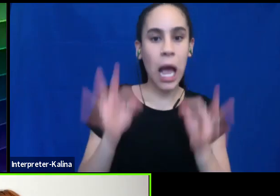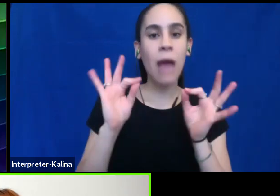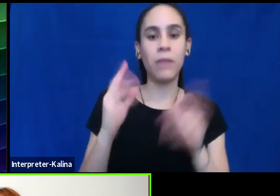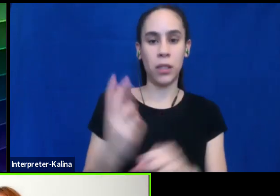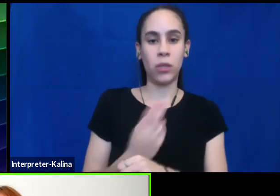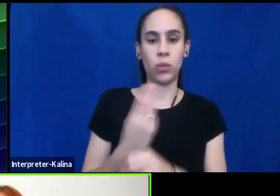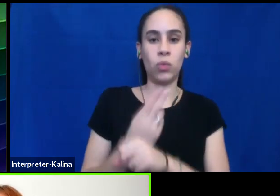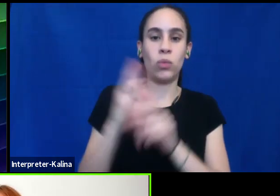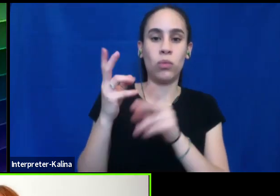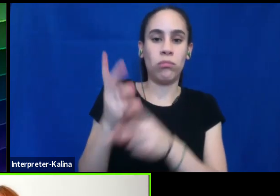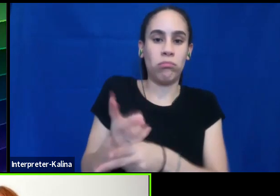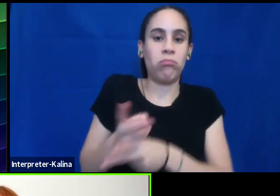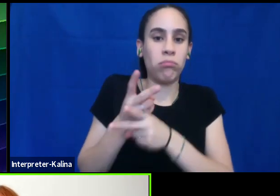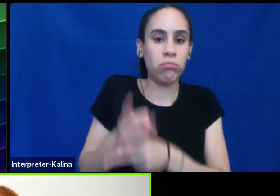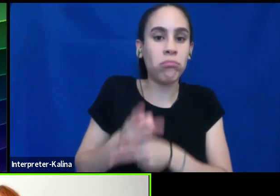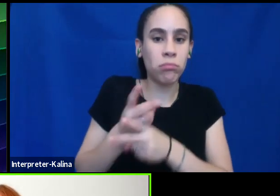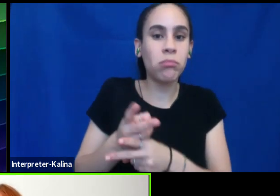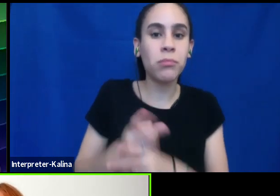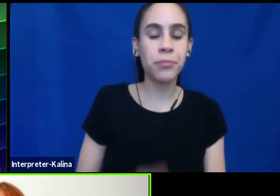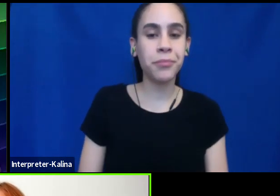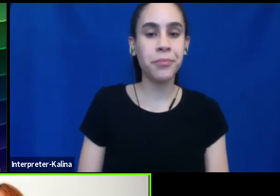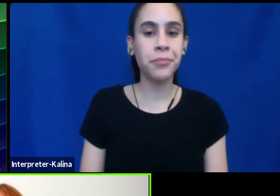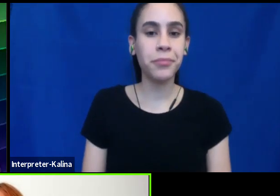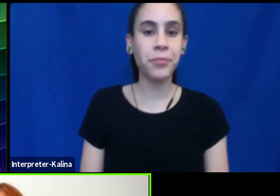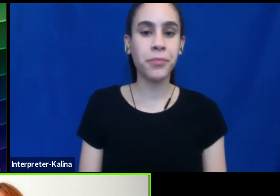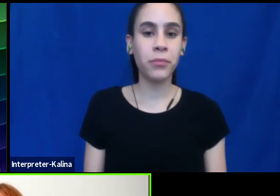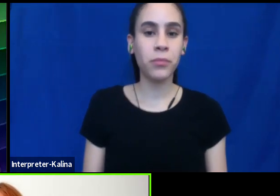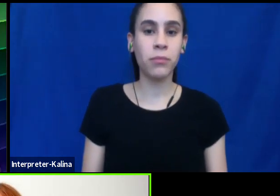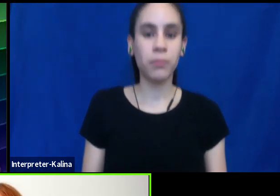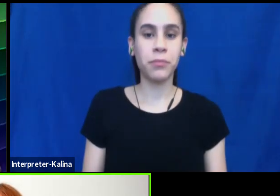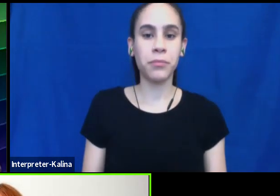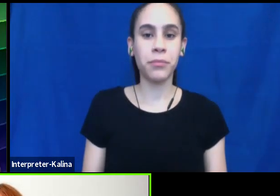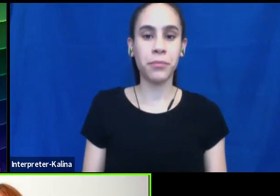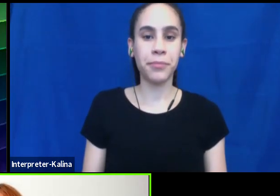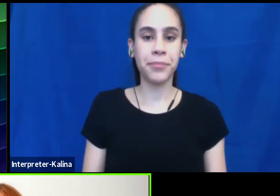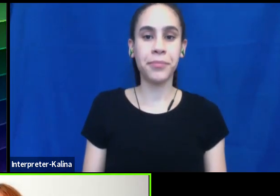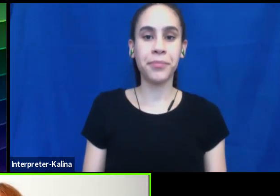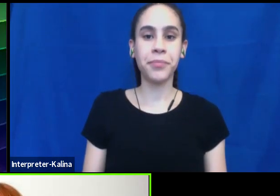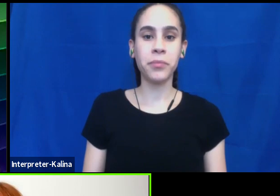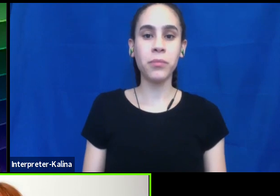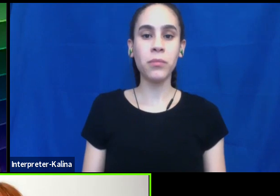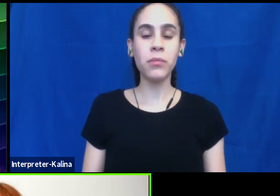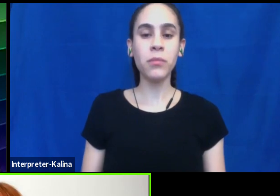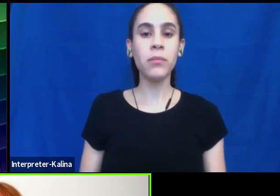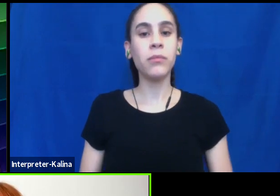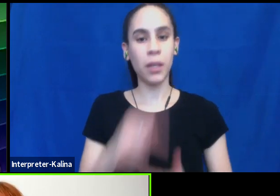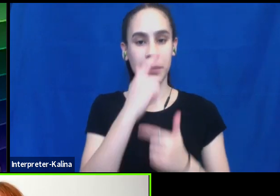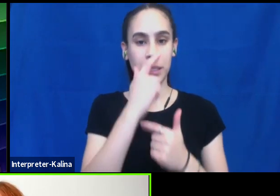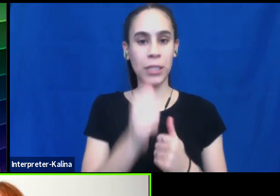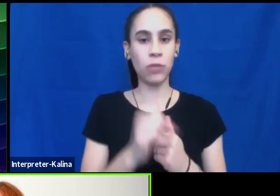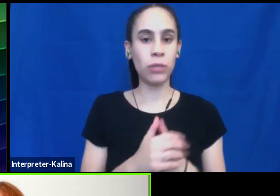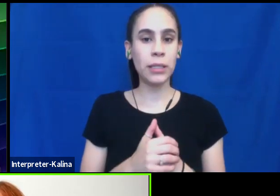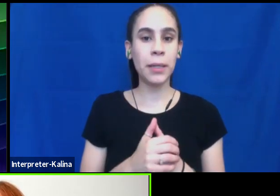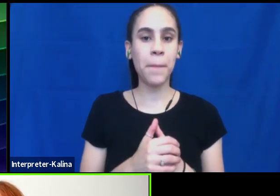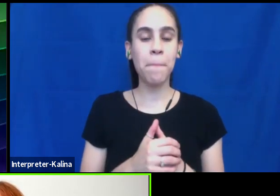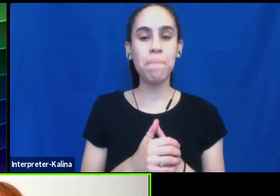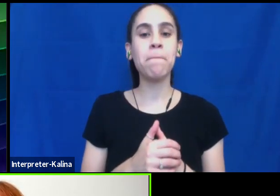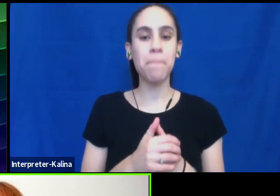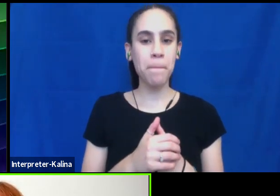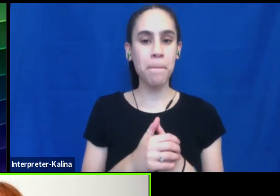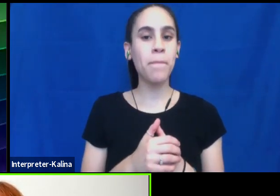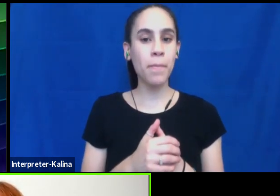Yeah. Interesting. Um, uh, anybody else have, have questions? Um,